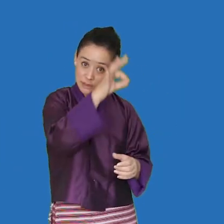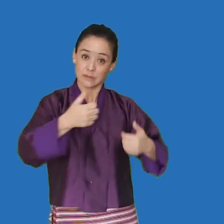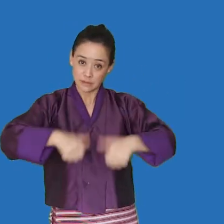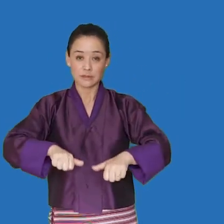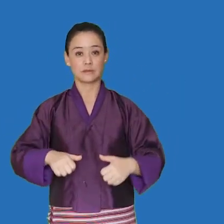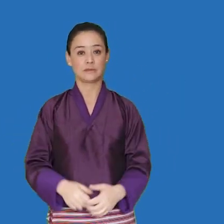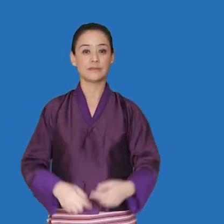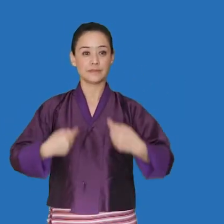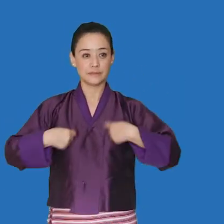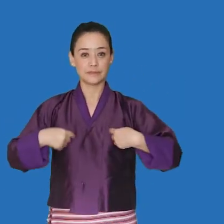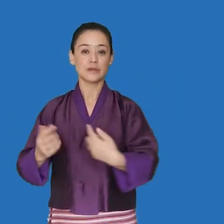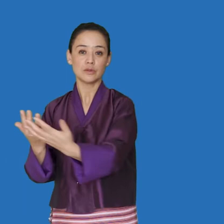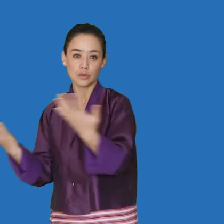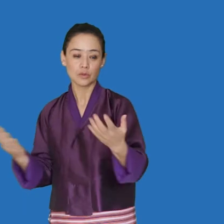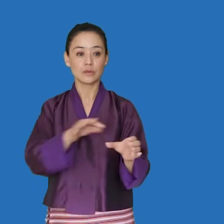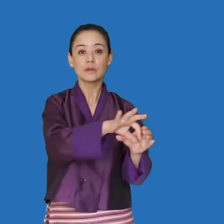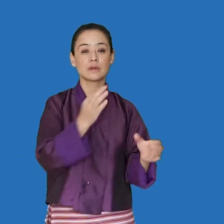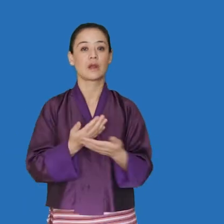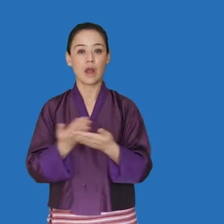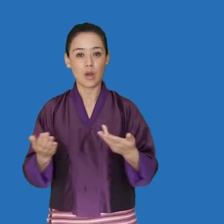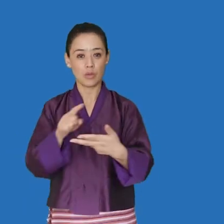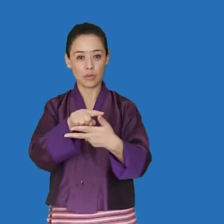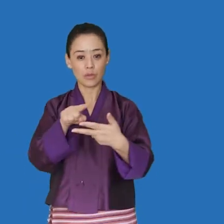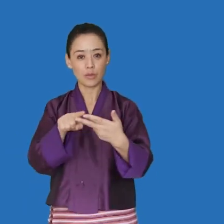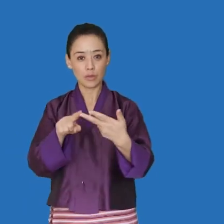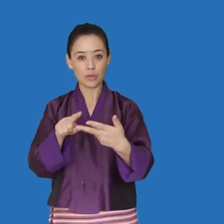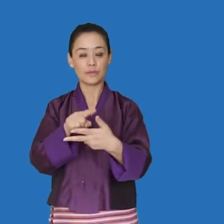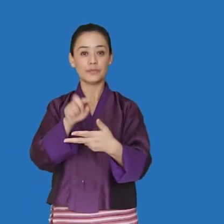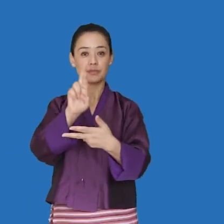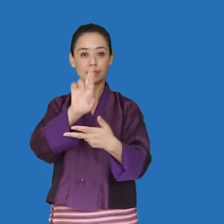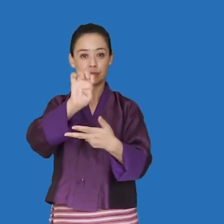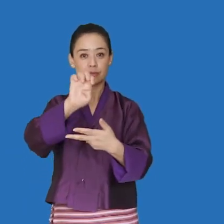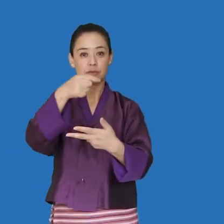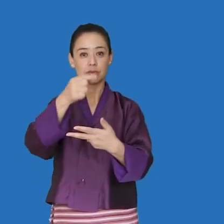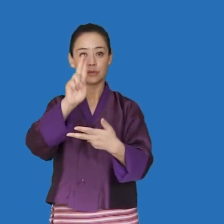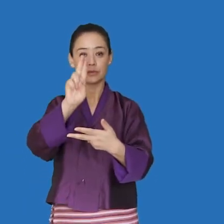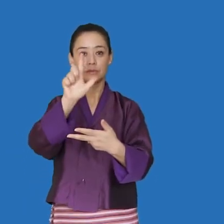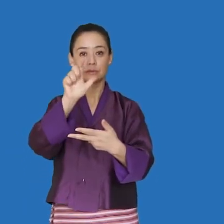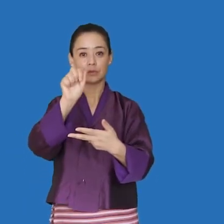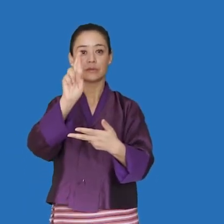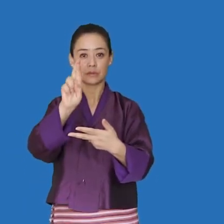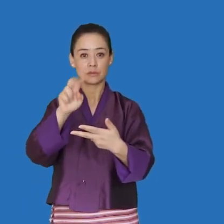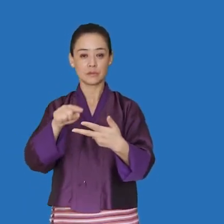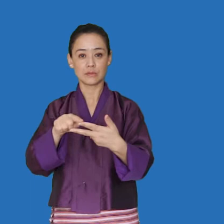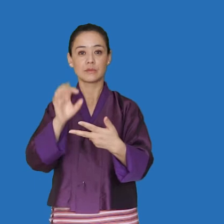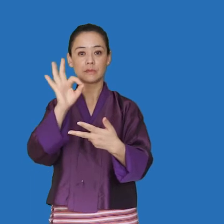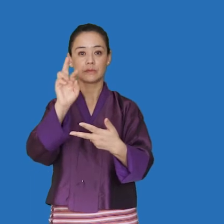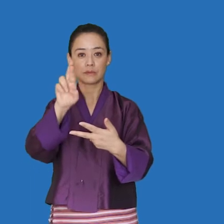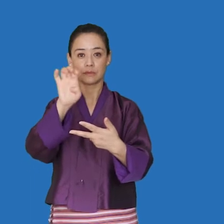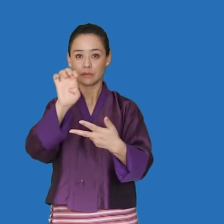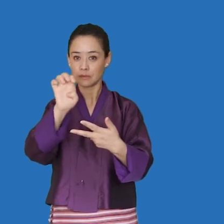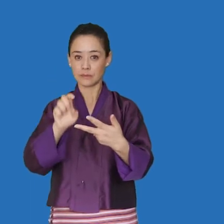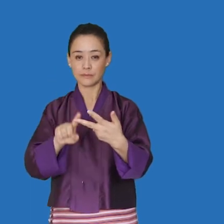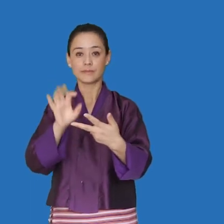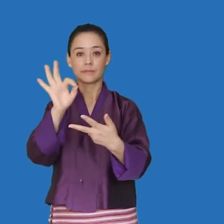what do we mean by regular free and fair elections